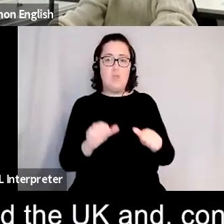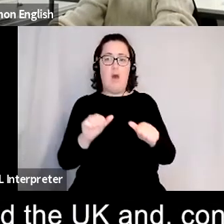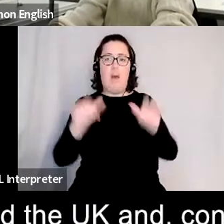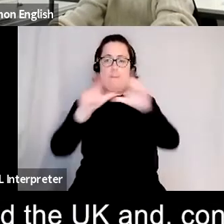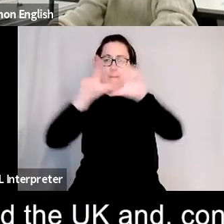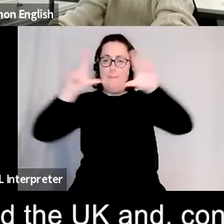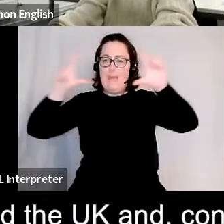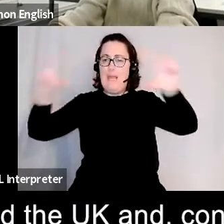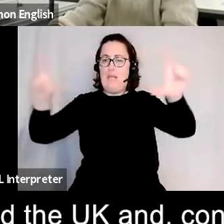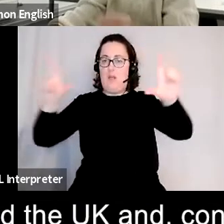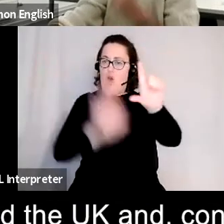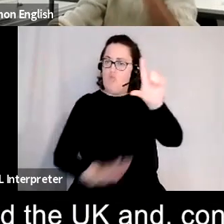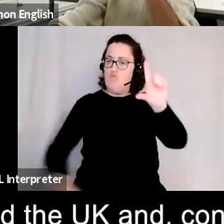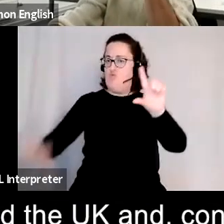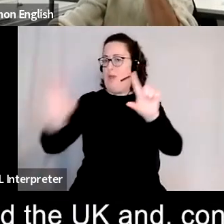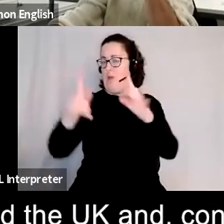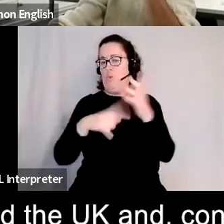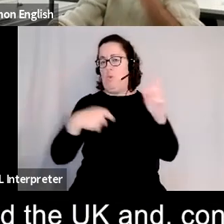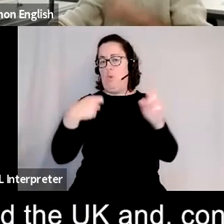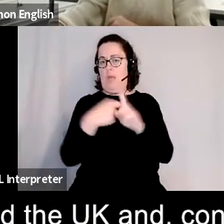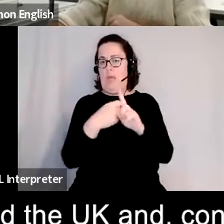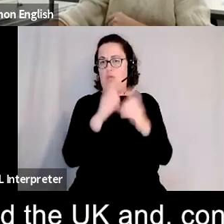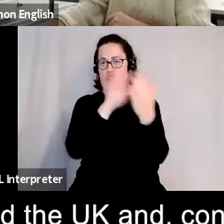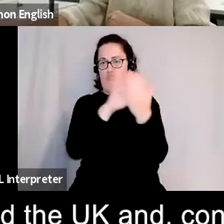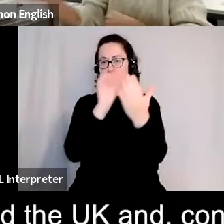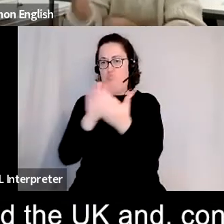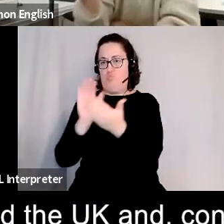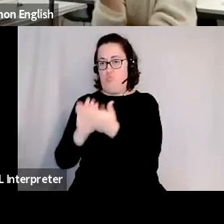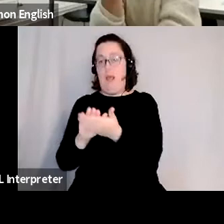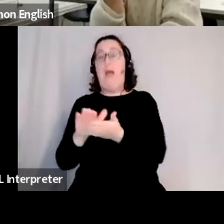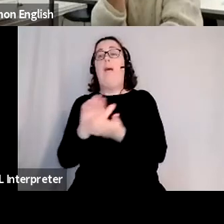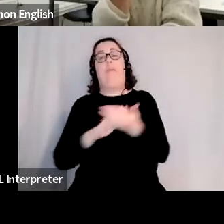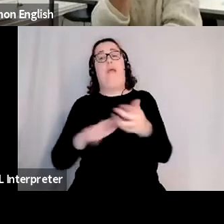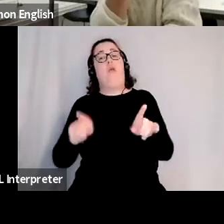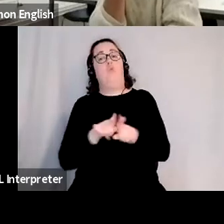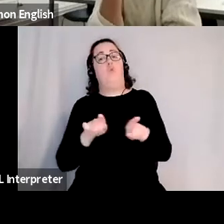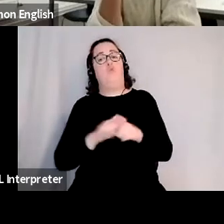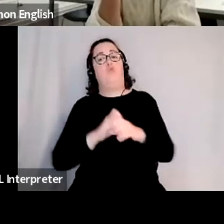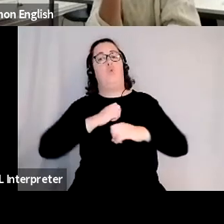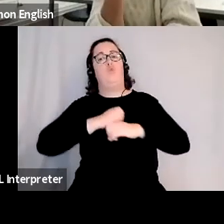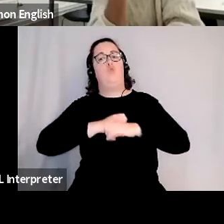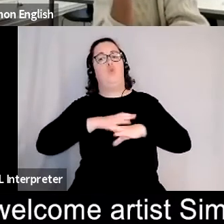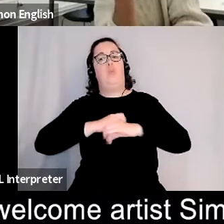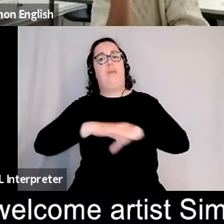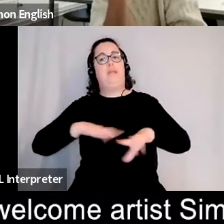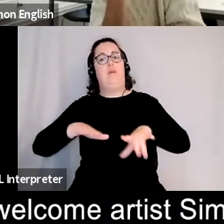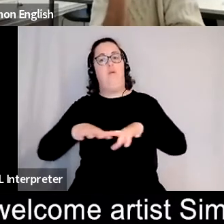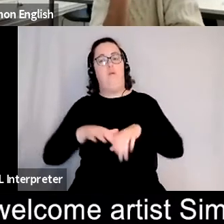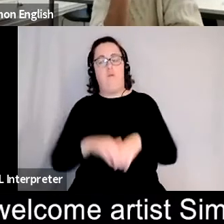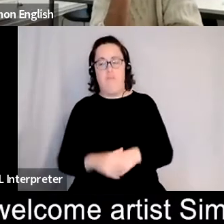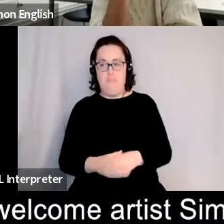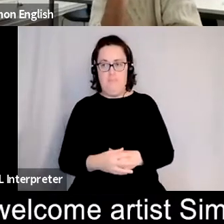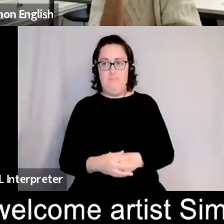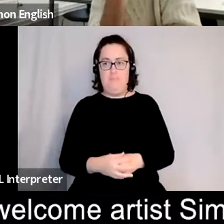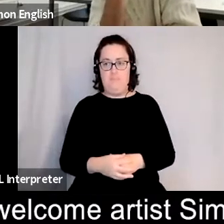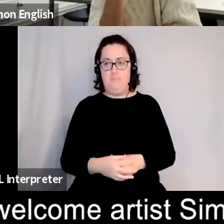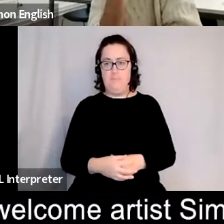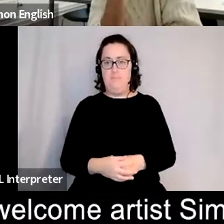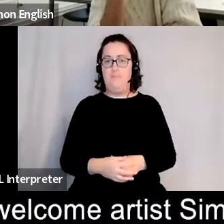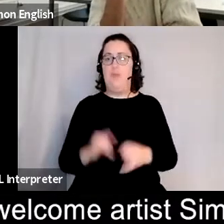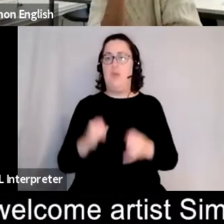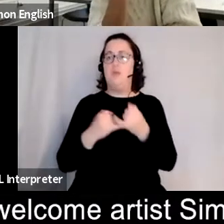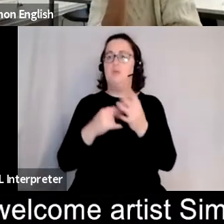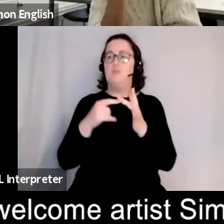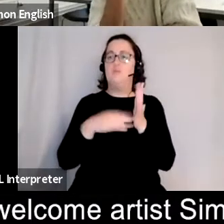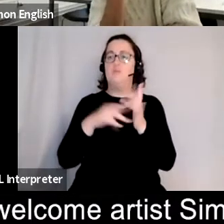cities around the uk and consequently on social media we also welcome artist simon